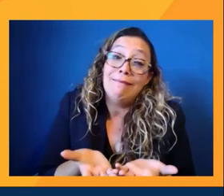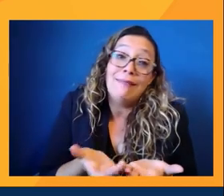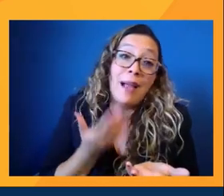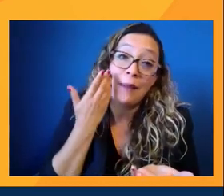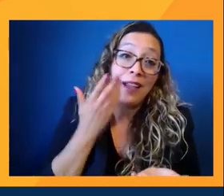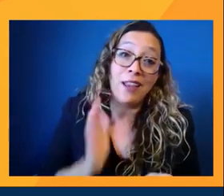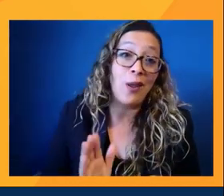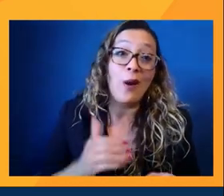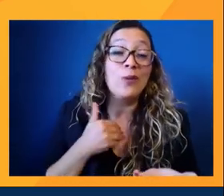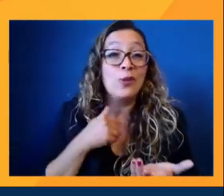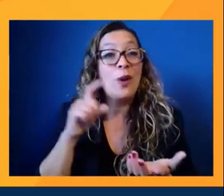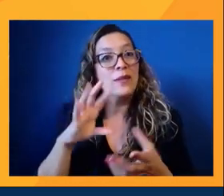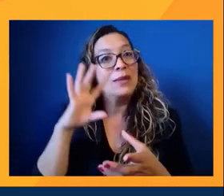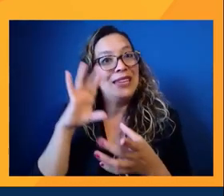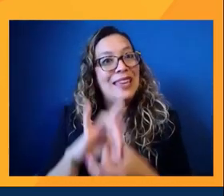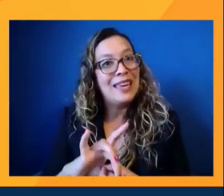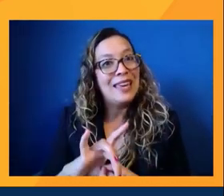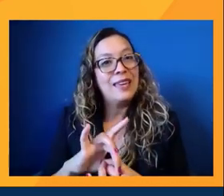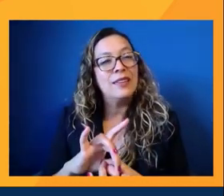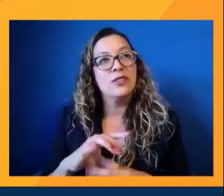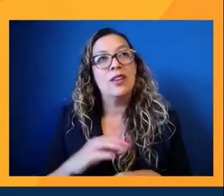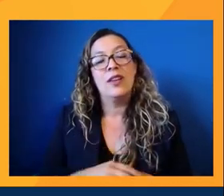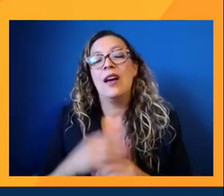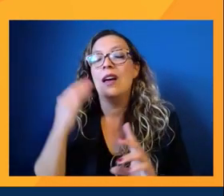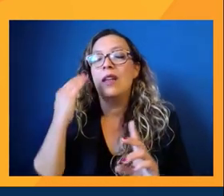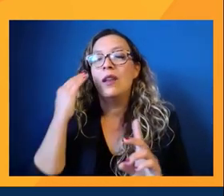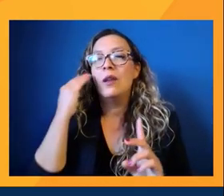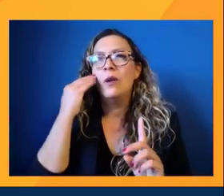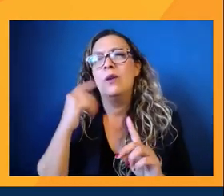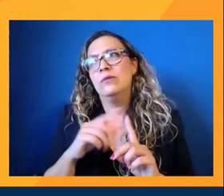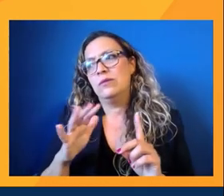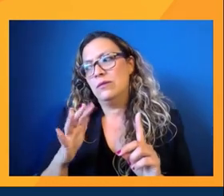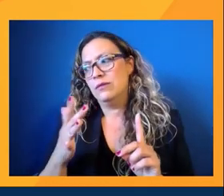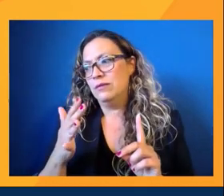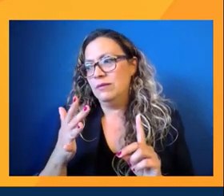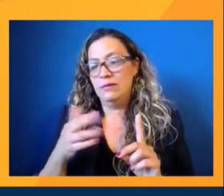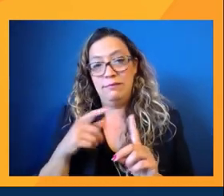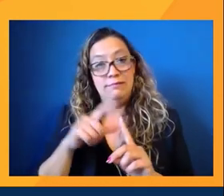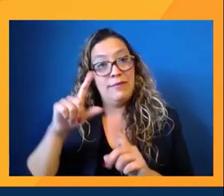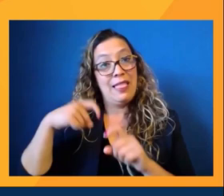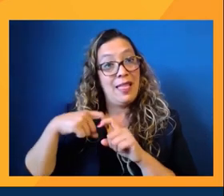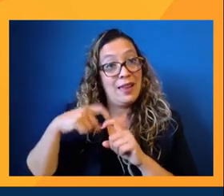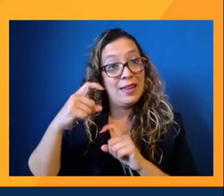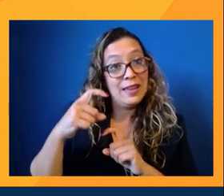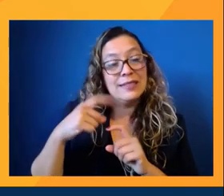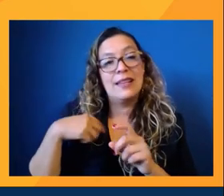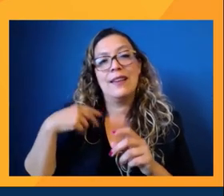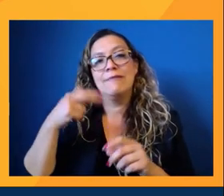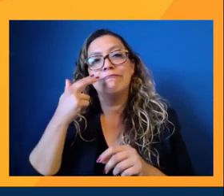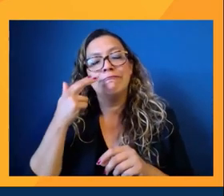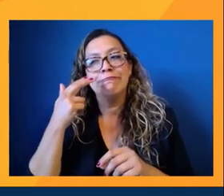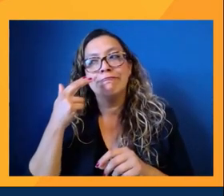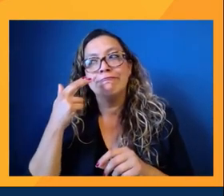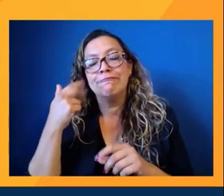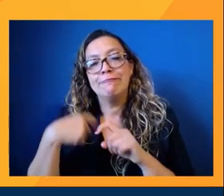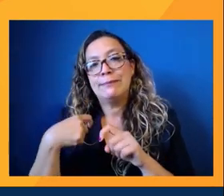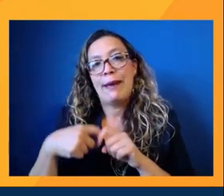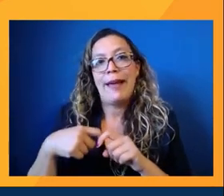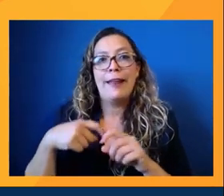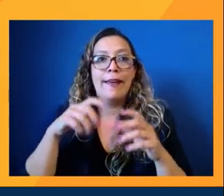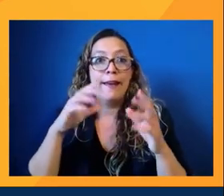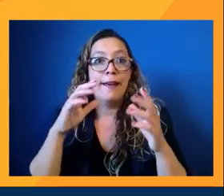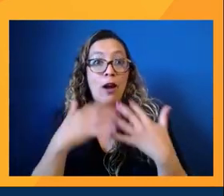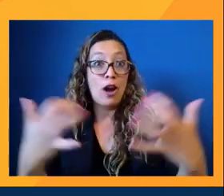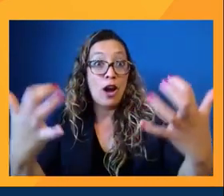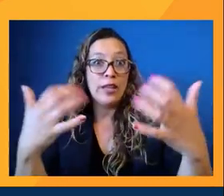right? And I know that the Latinx and U.S. Hispanic audiences index so high in digital